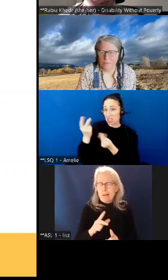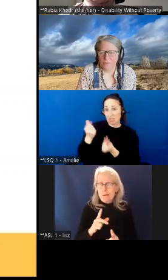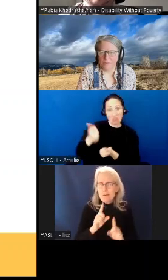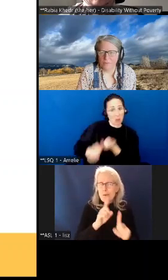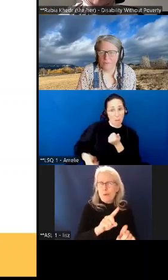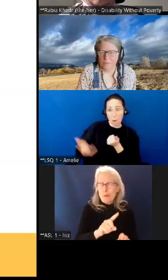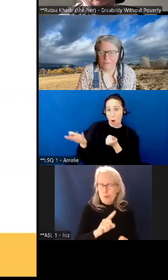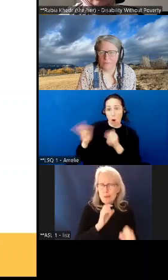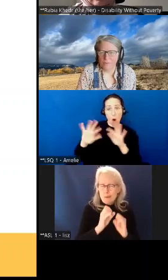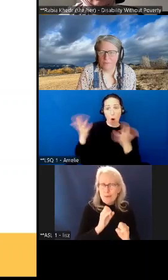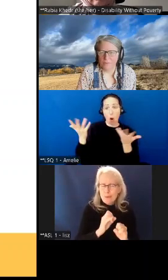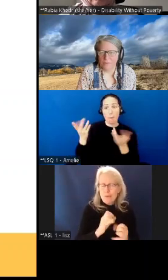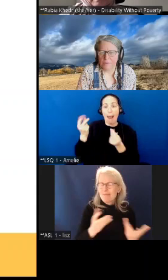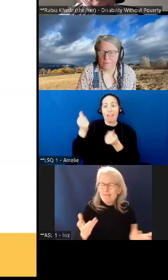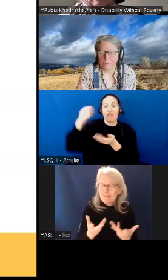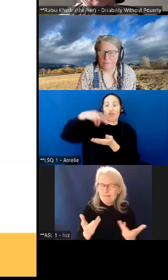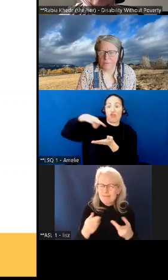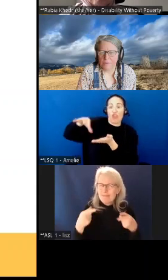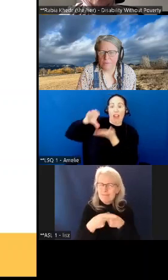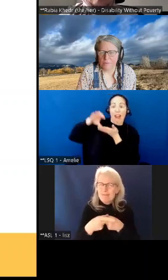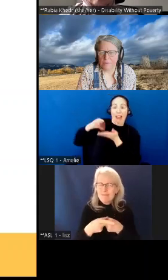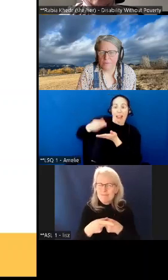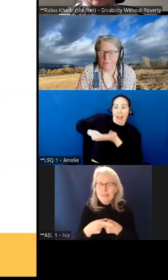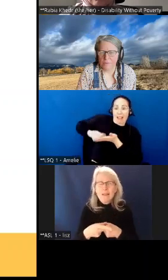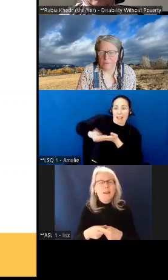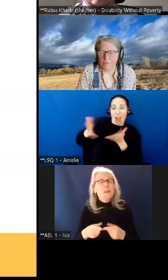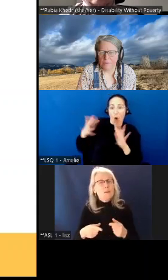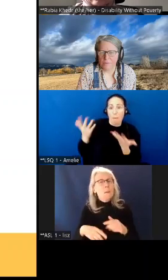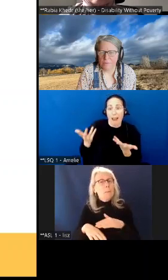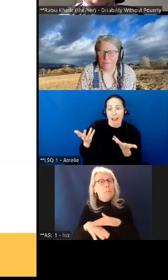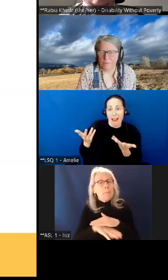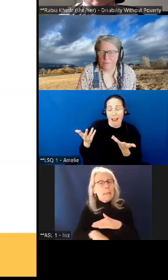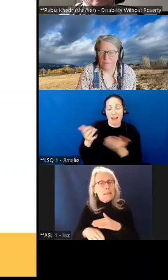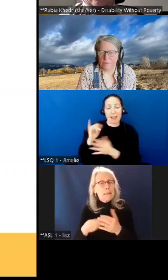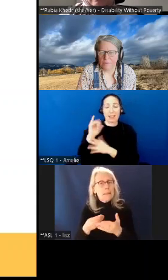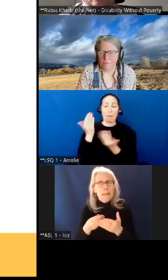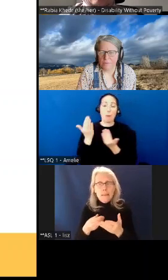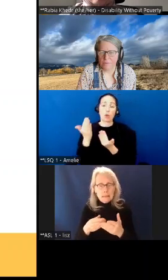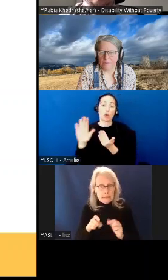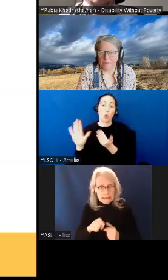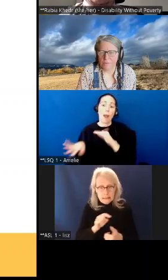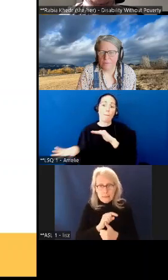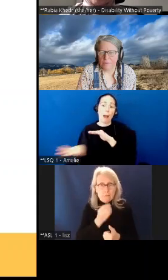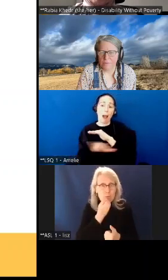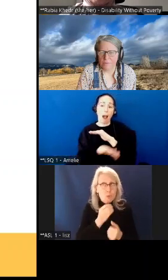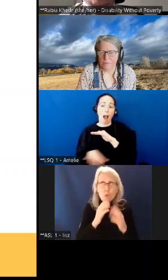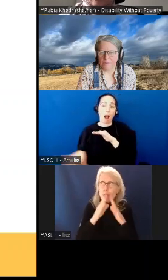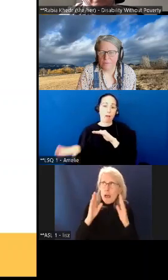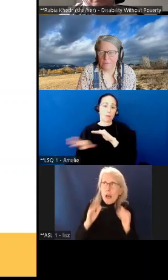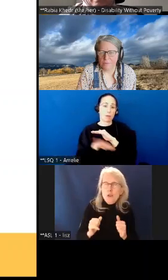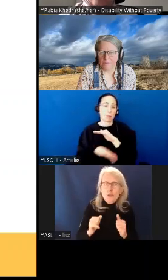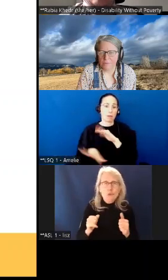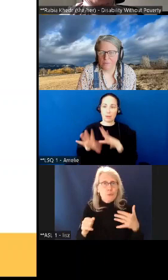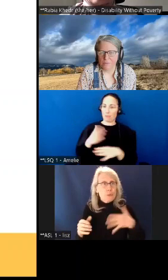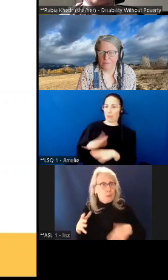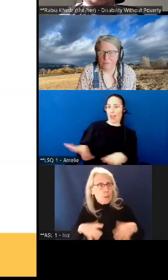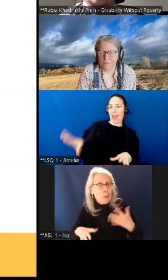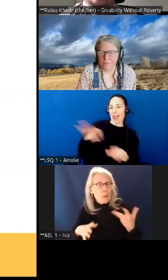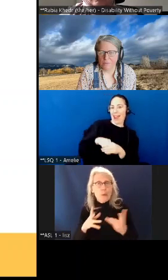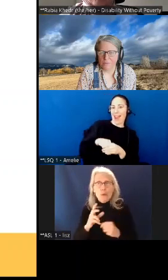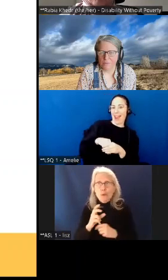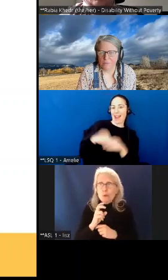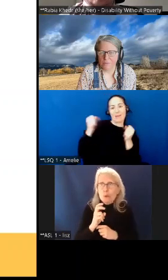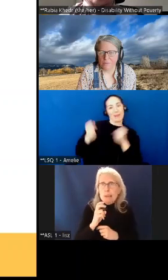when you have your basic needs met then you can consider getting out of the house having clothes to wear having